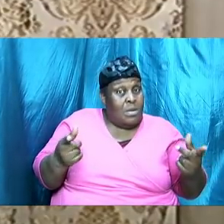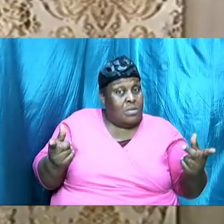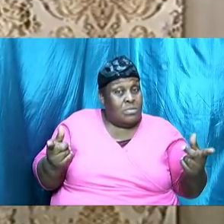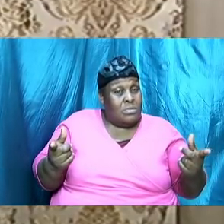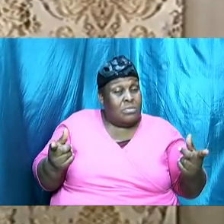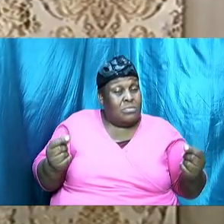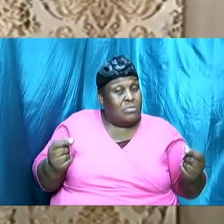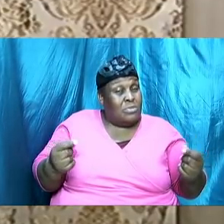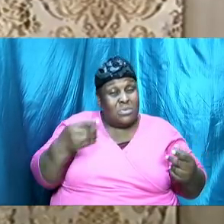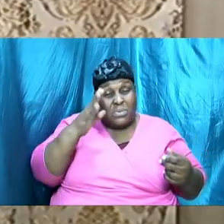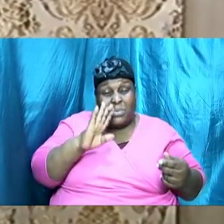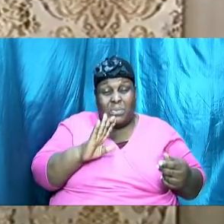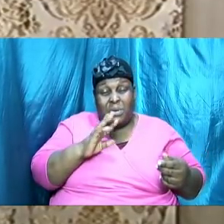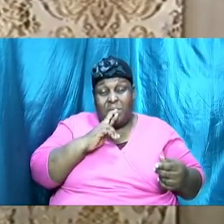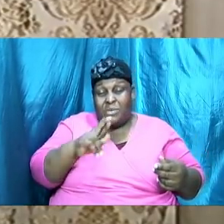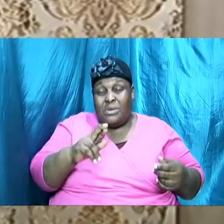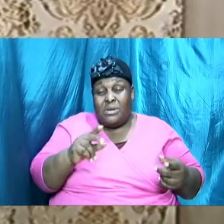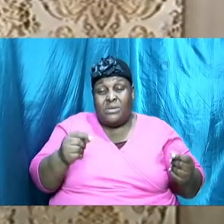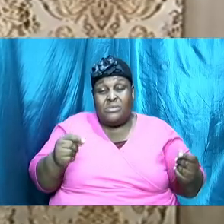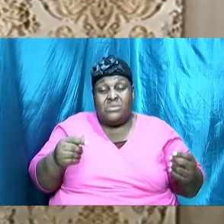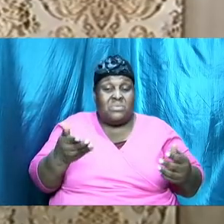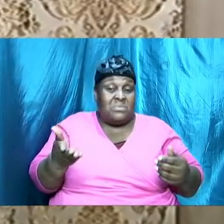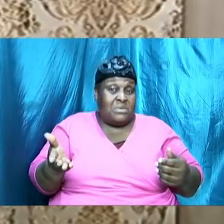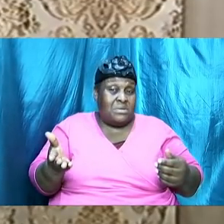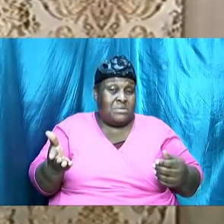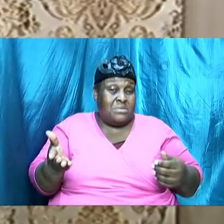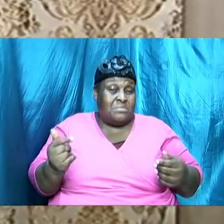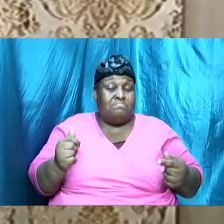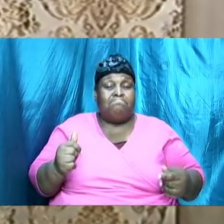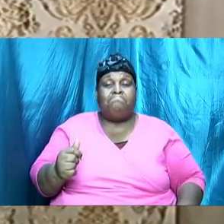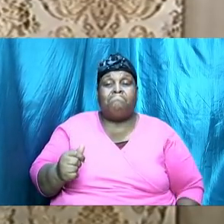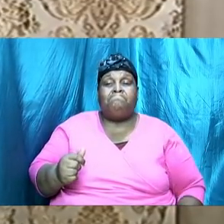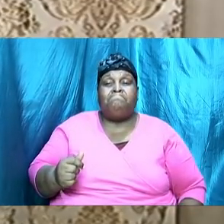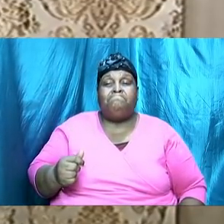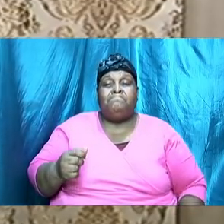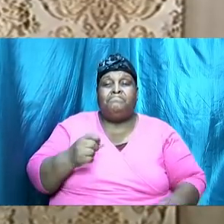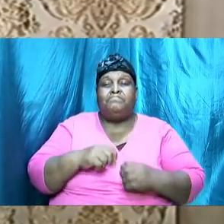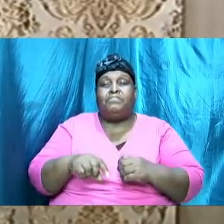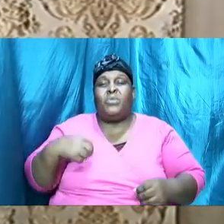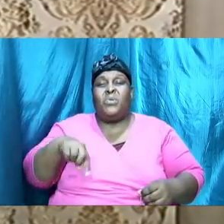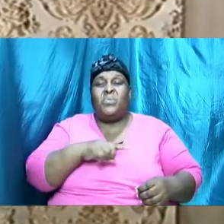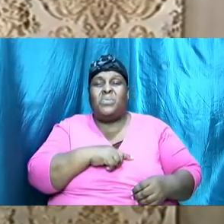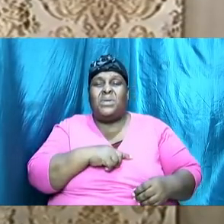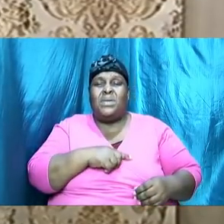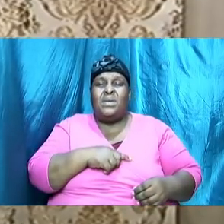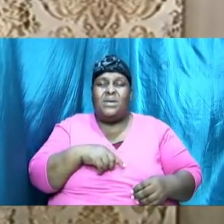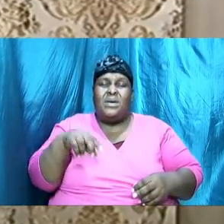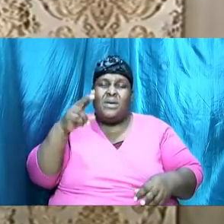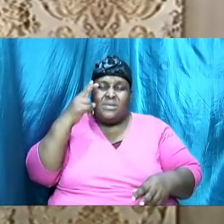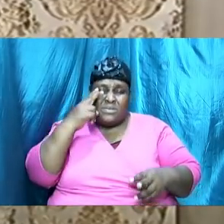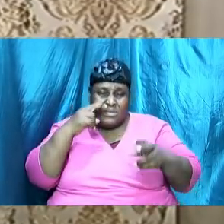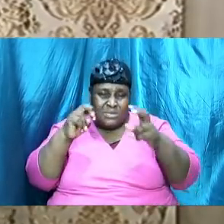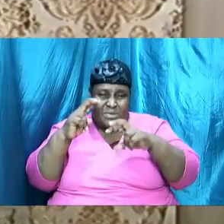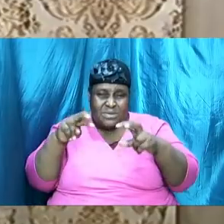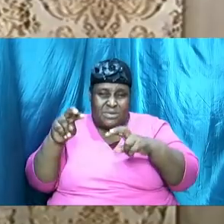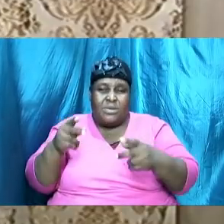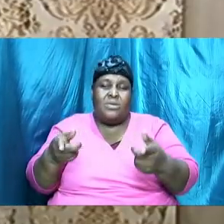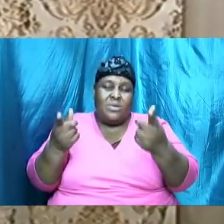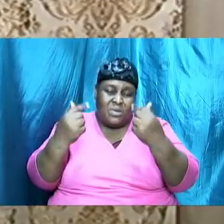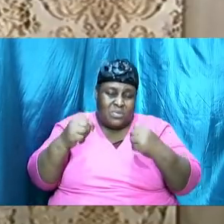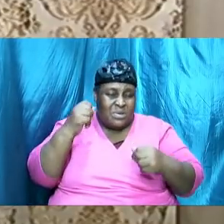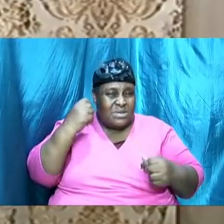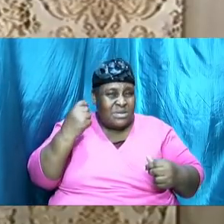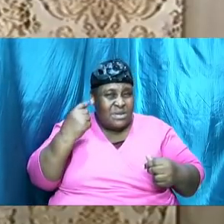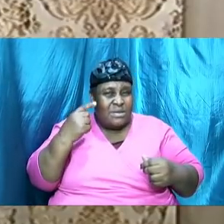And so, we are going to explore so that we can come to an understanding as to what the whole thing is about